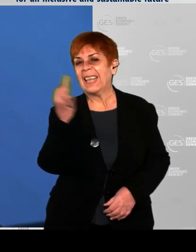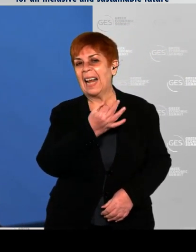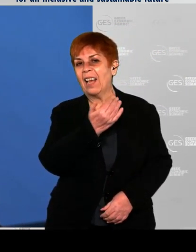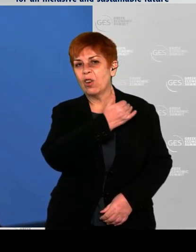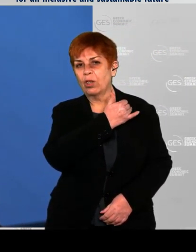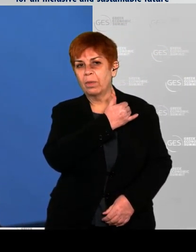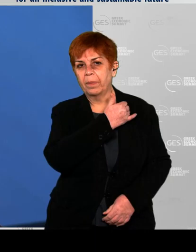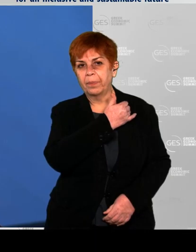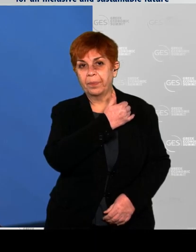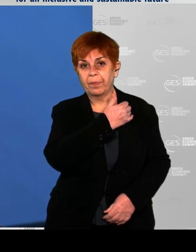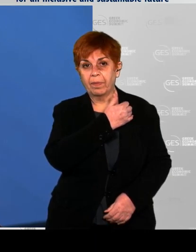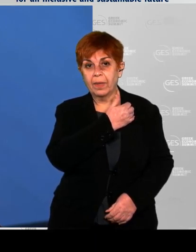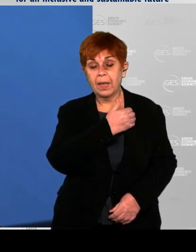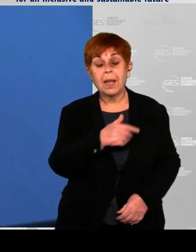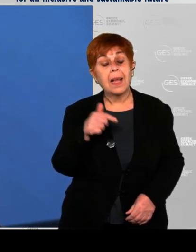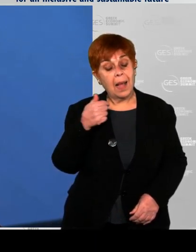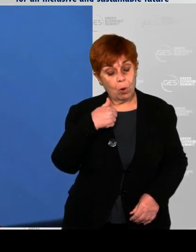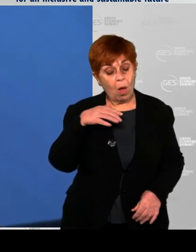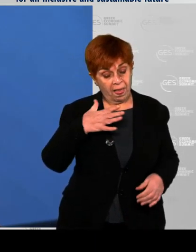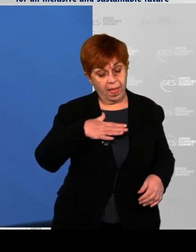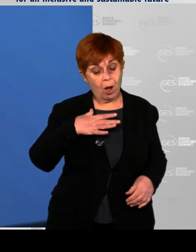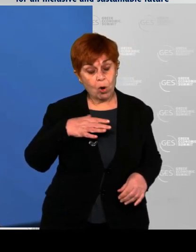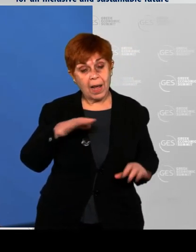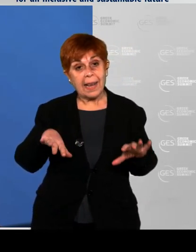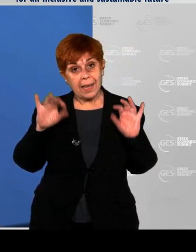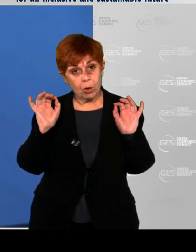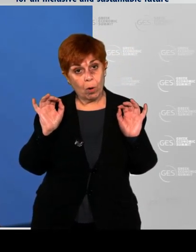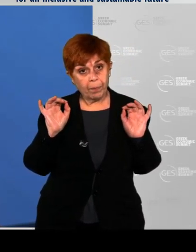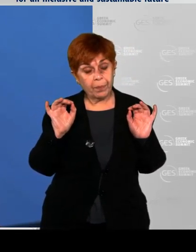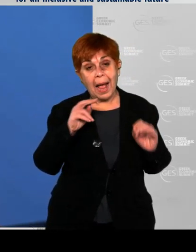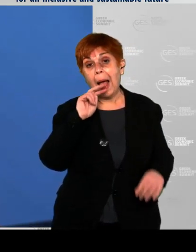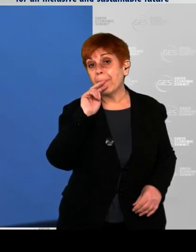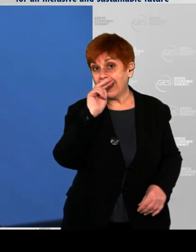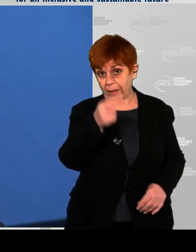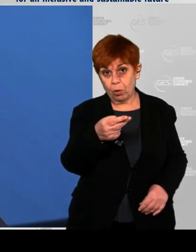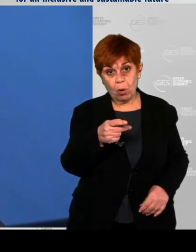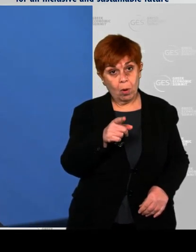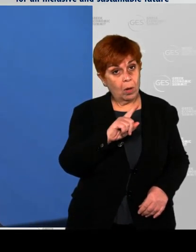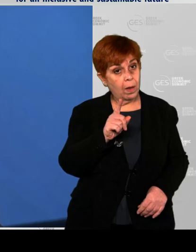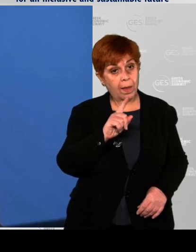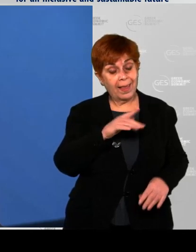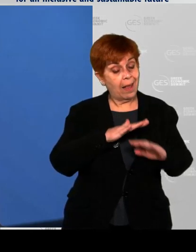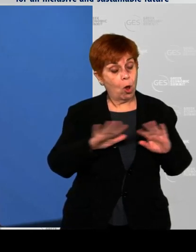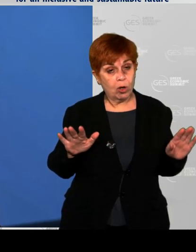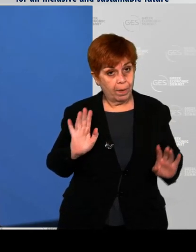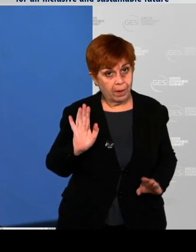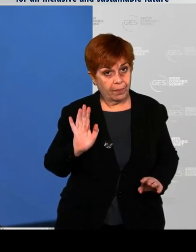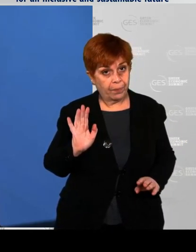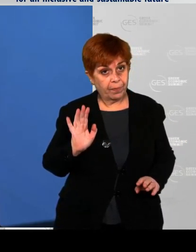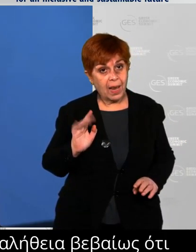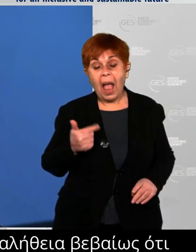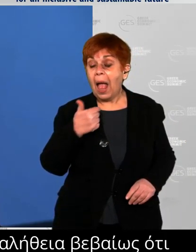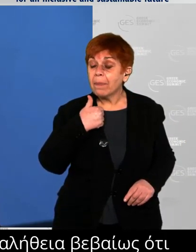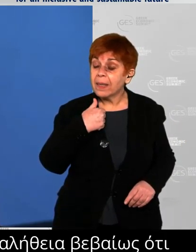want to start with is my assurance to you that we're not finished, that we are dedicated as an embassy, as an administration,